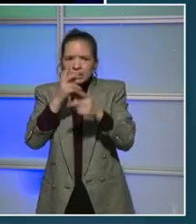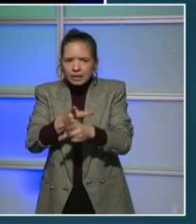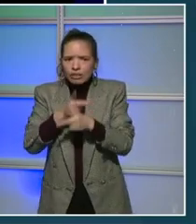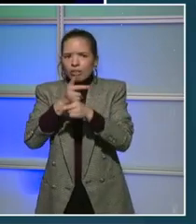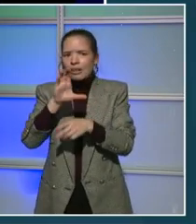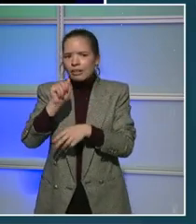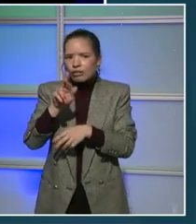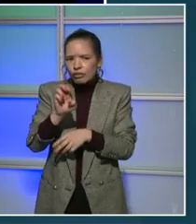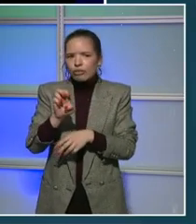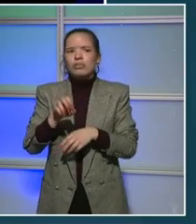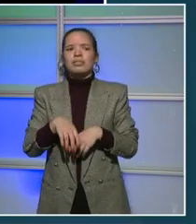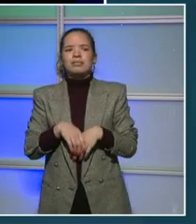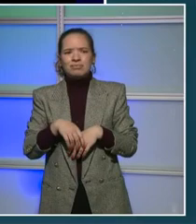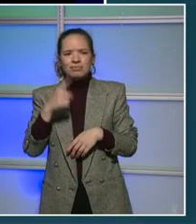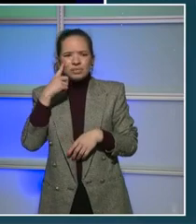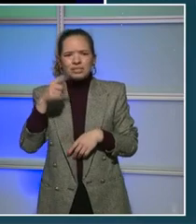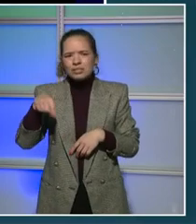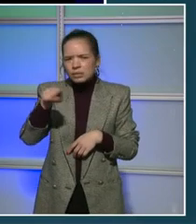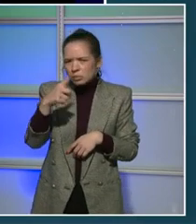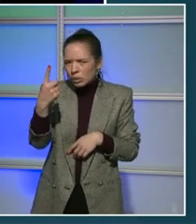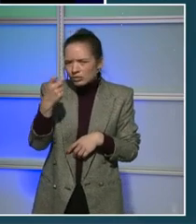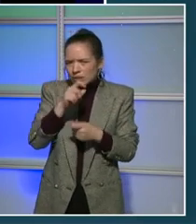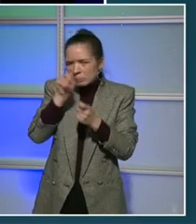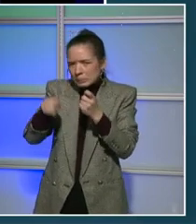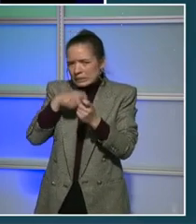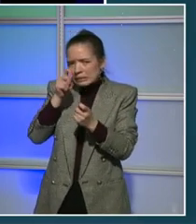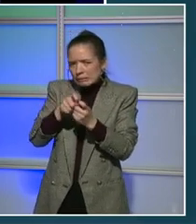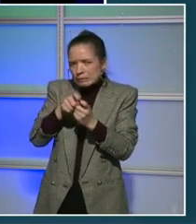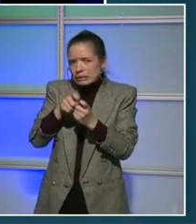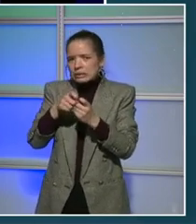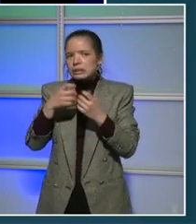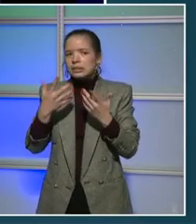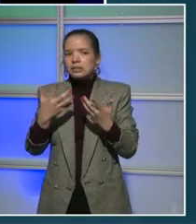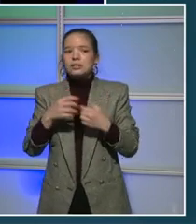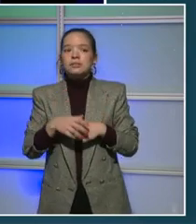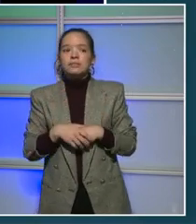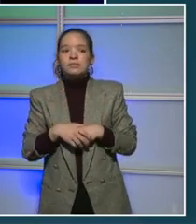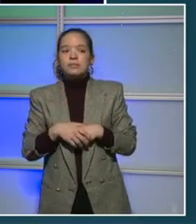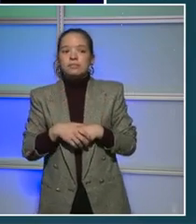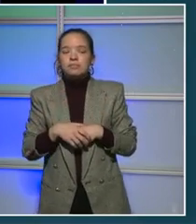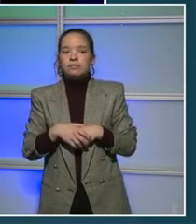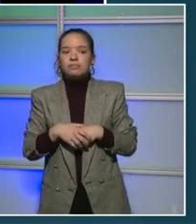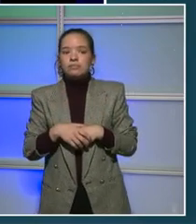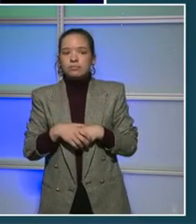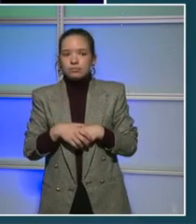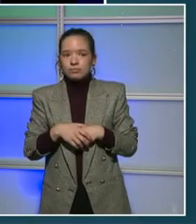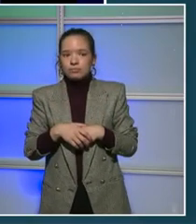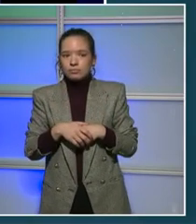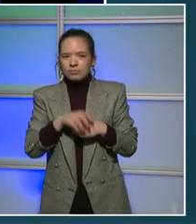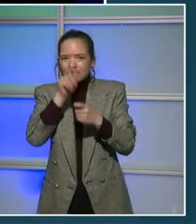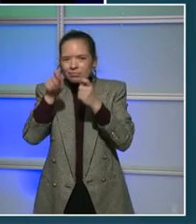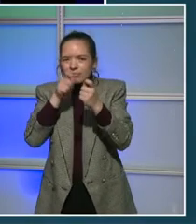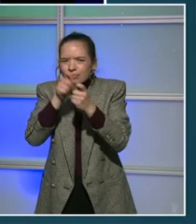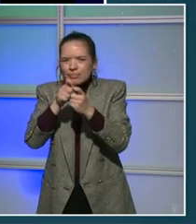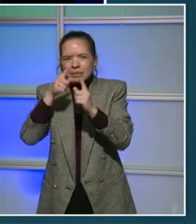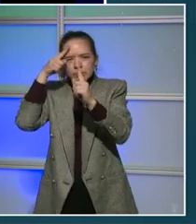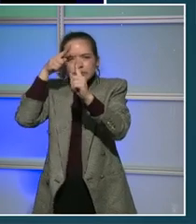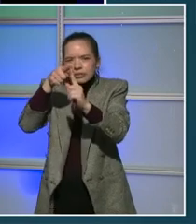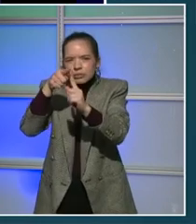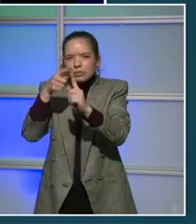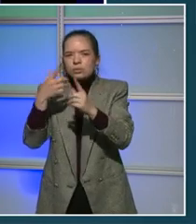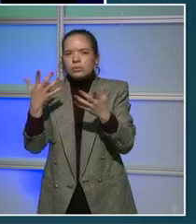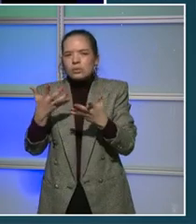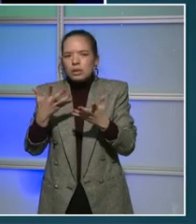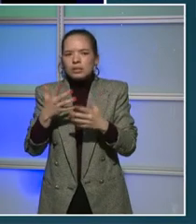about specific initiative. And I think Deputy Mayor